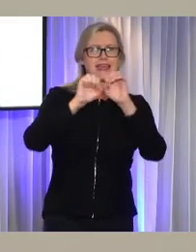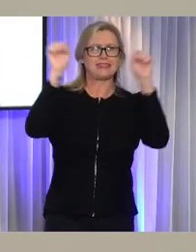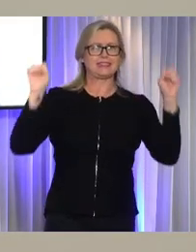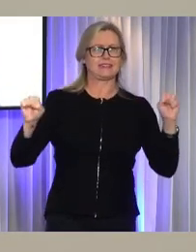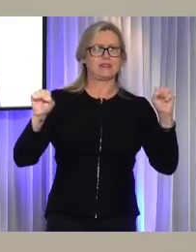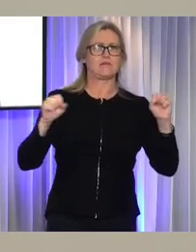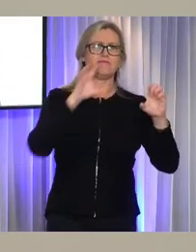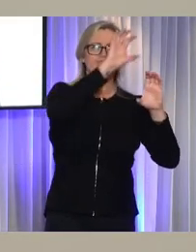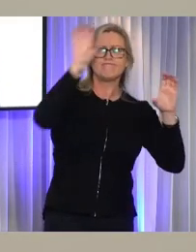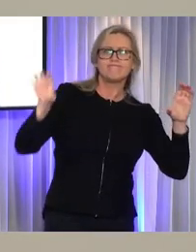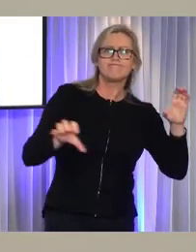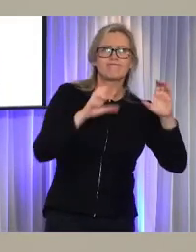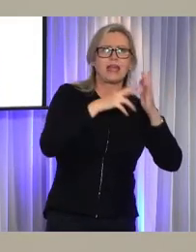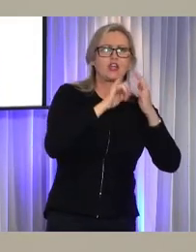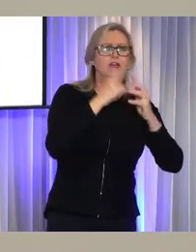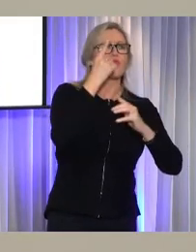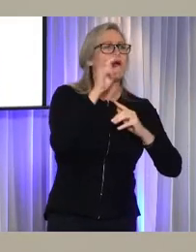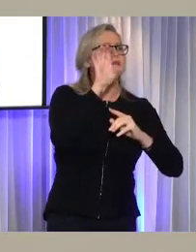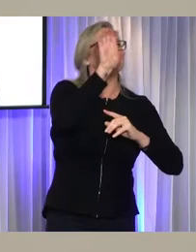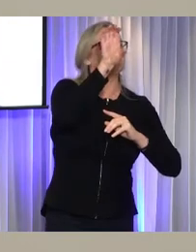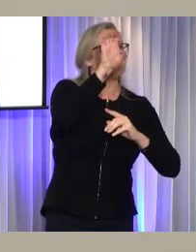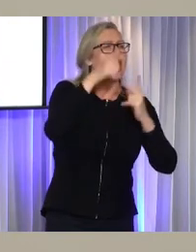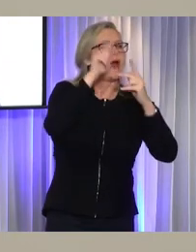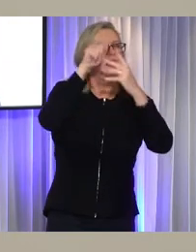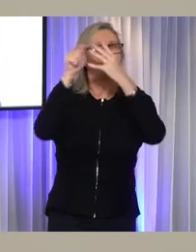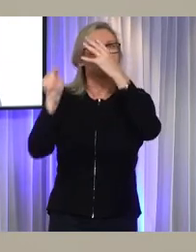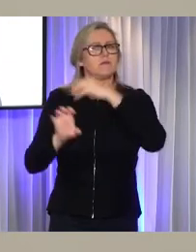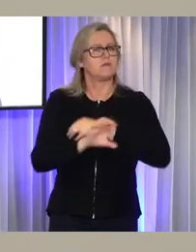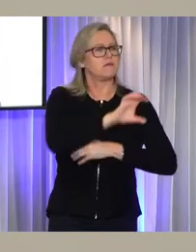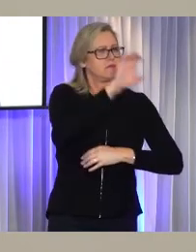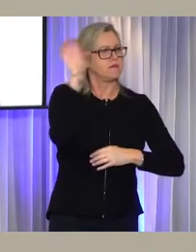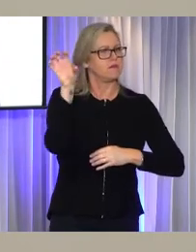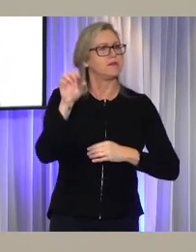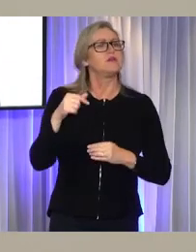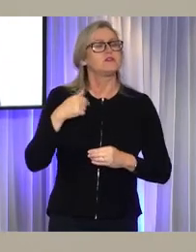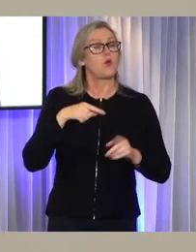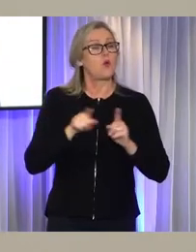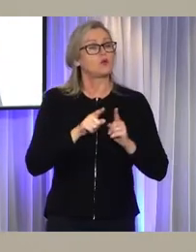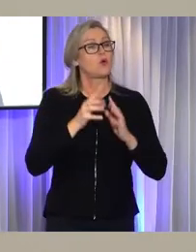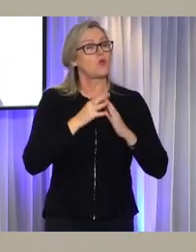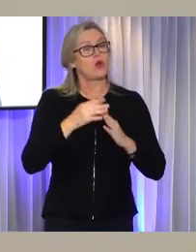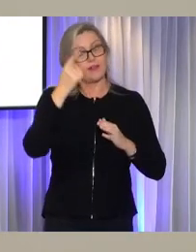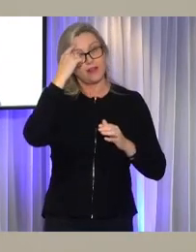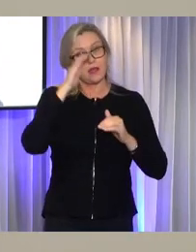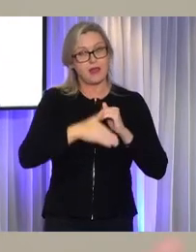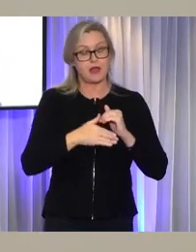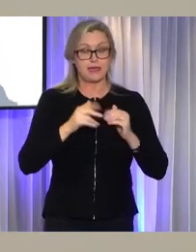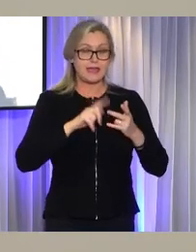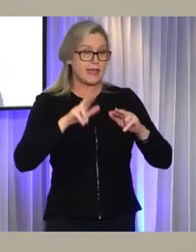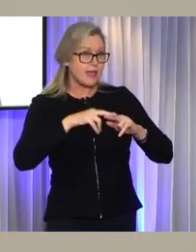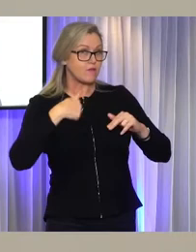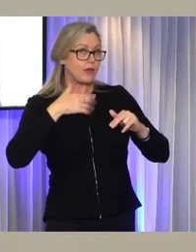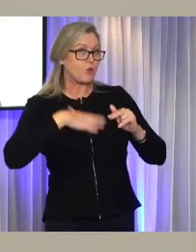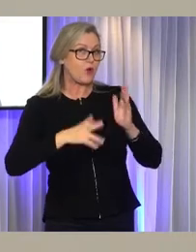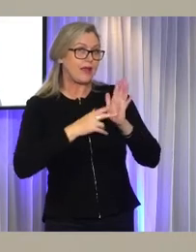for Australians with disability. It's important for us to keep in mind also that for the NDIS to succeed the way we all